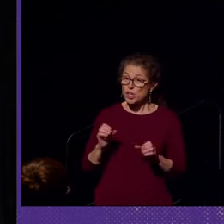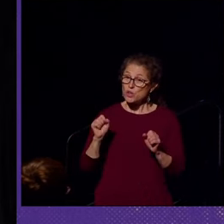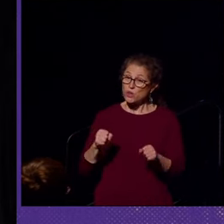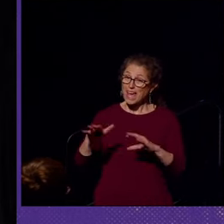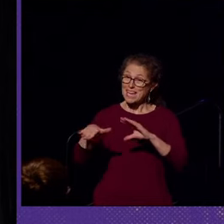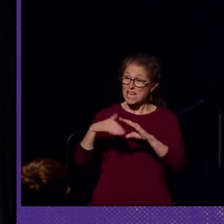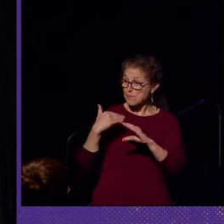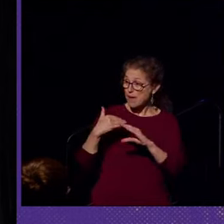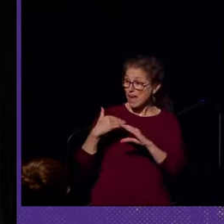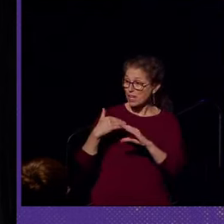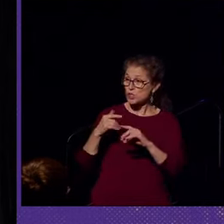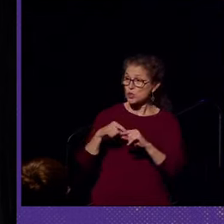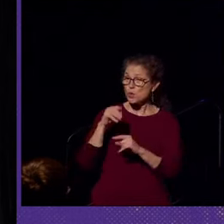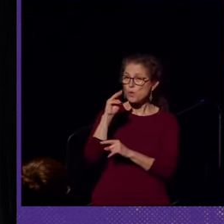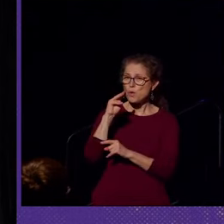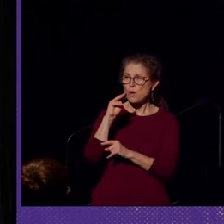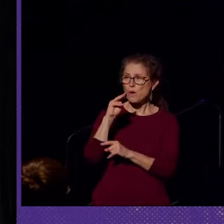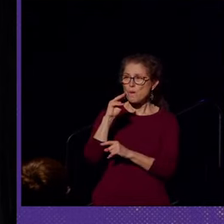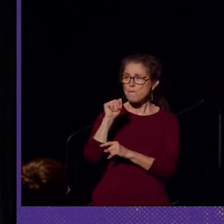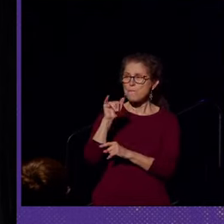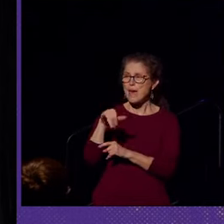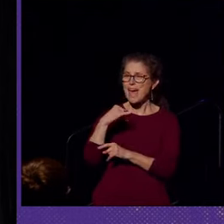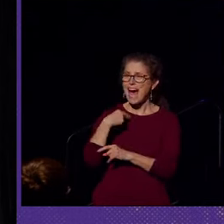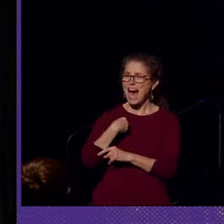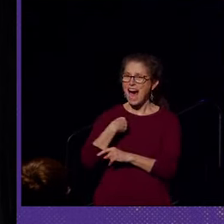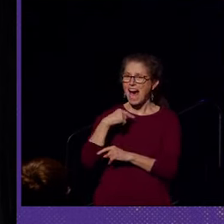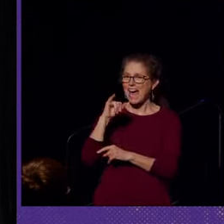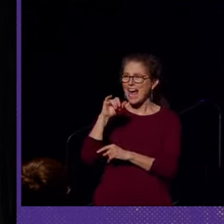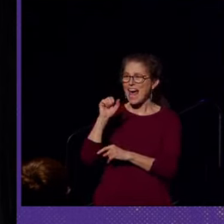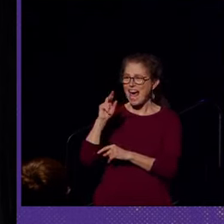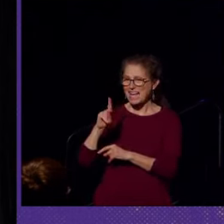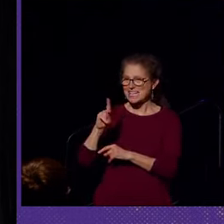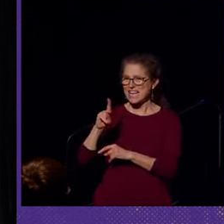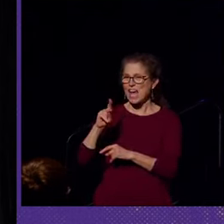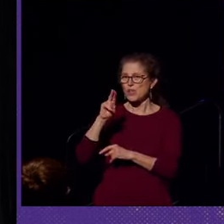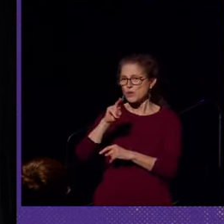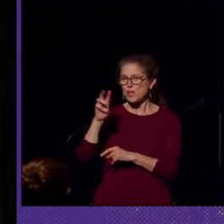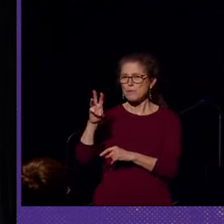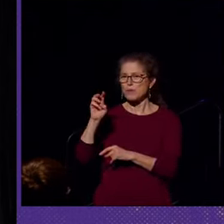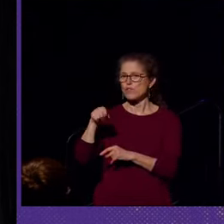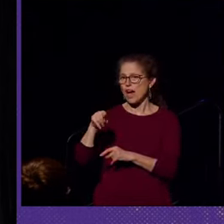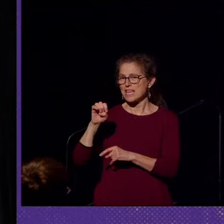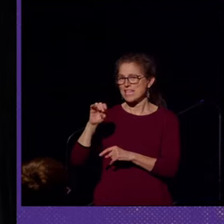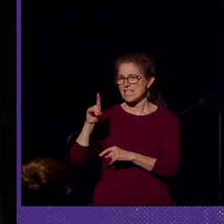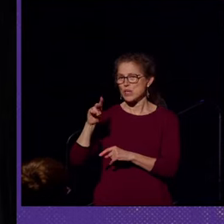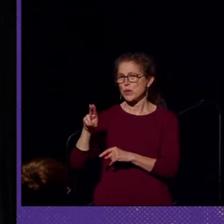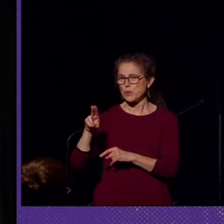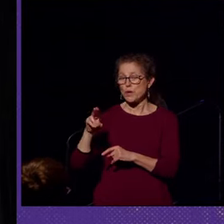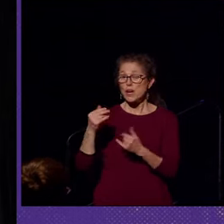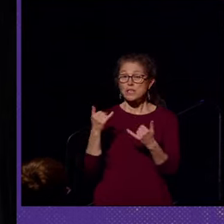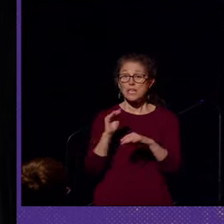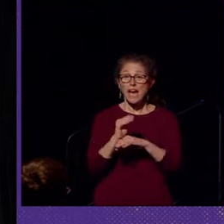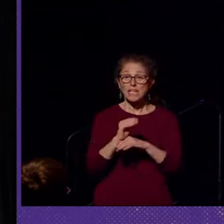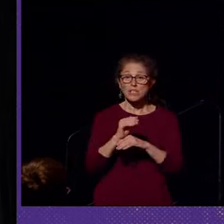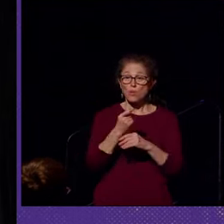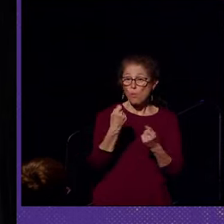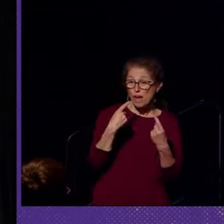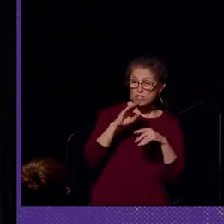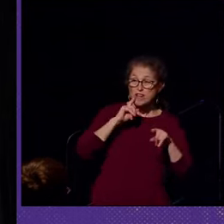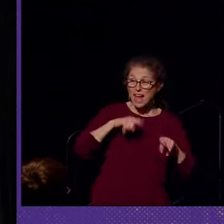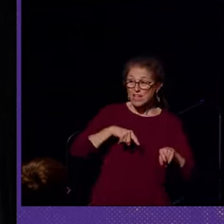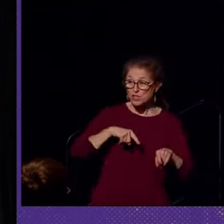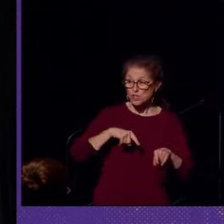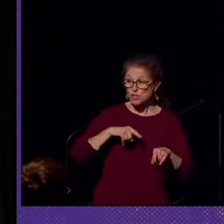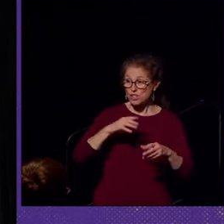can email those in to mayiask at uw.edu. And tonight's question and answer session will be